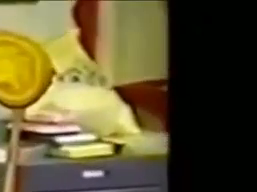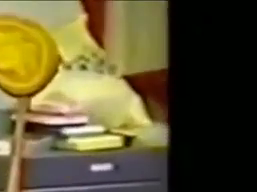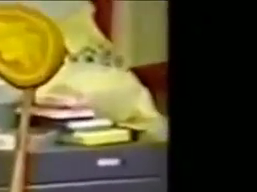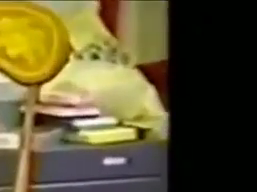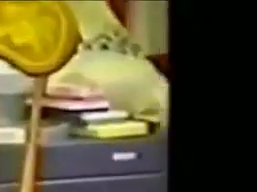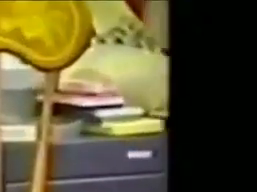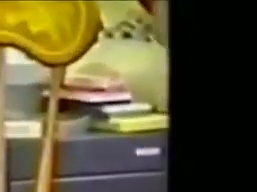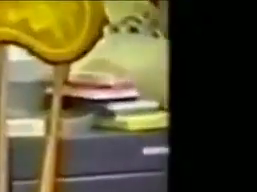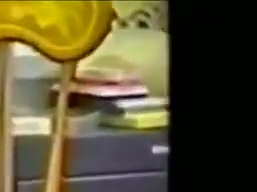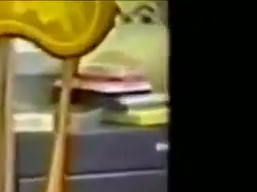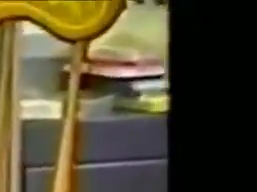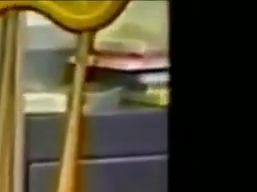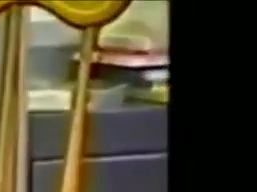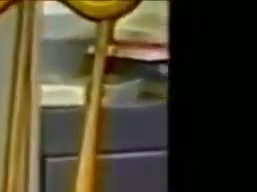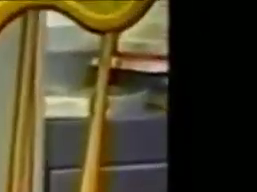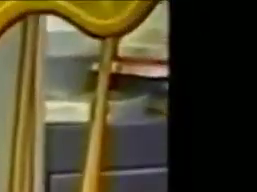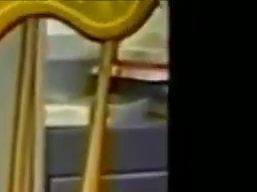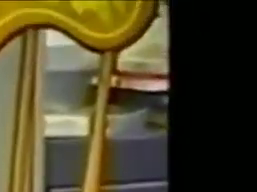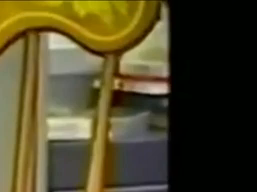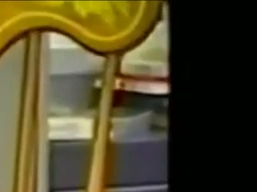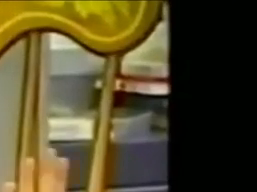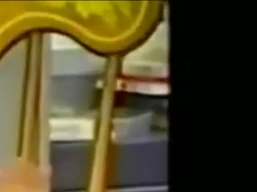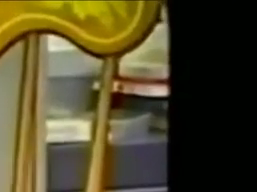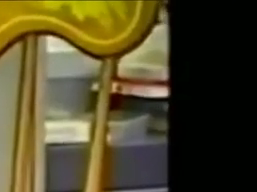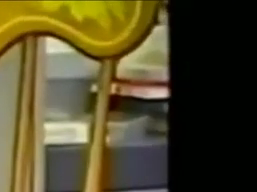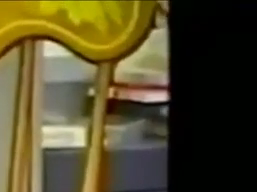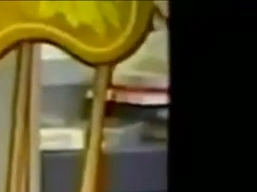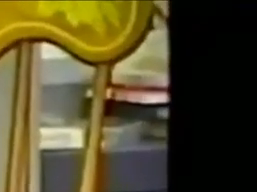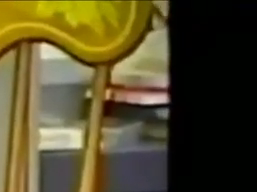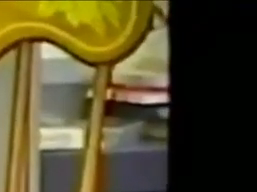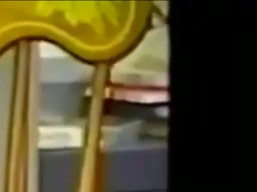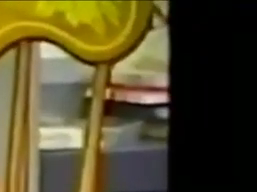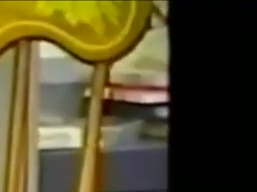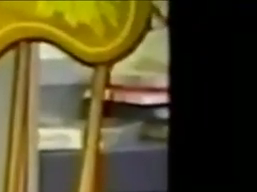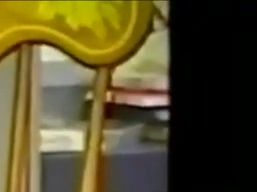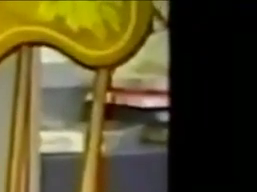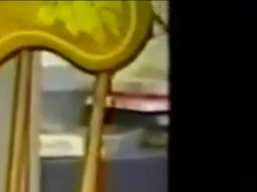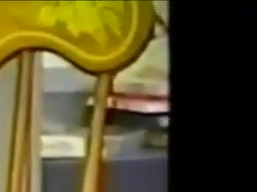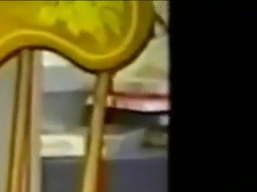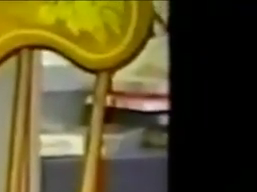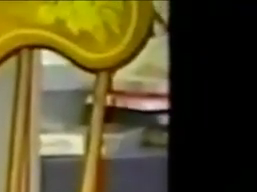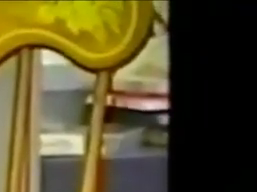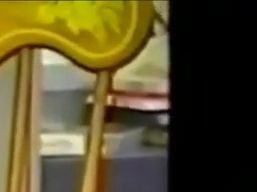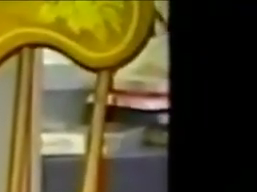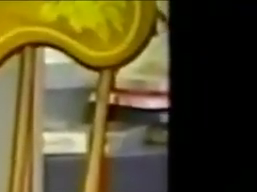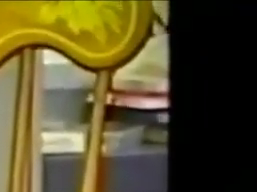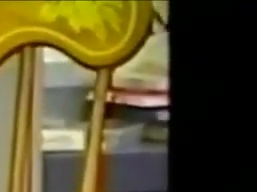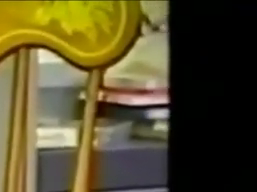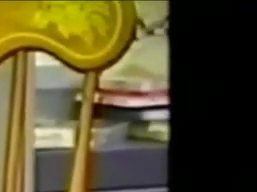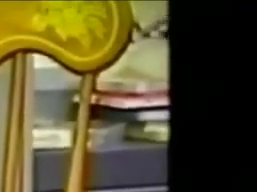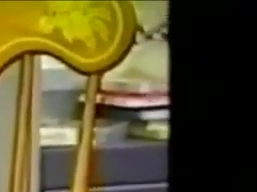the hand. And he started to cry. Then he stopped crying.